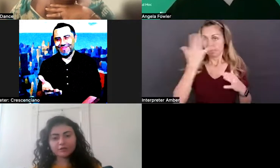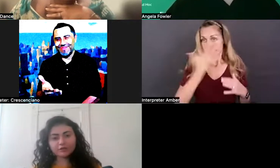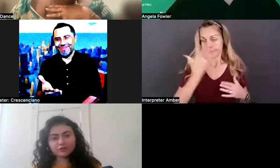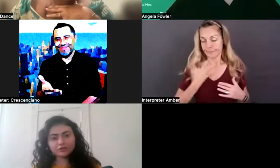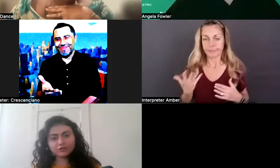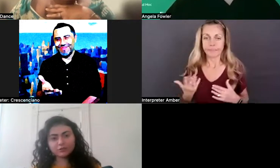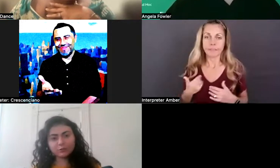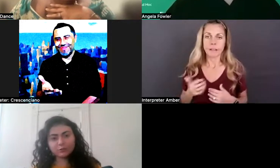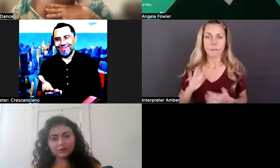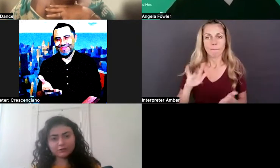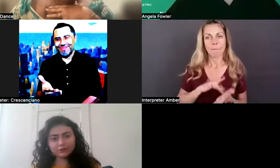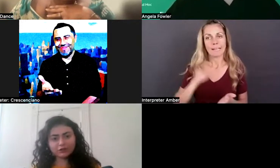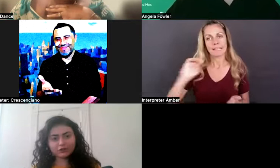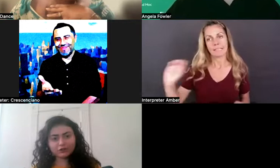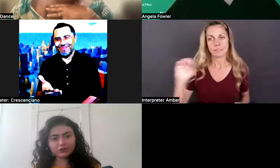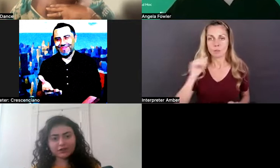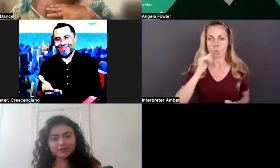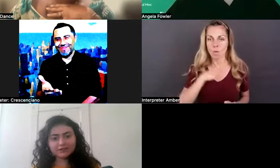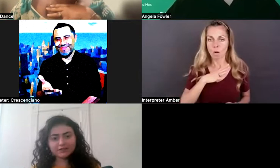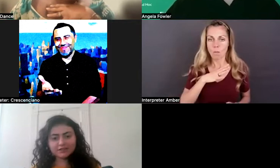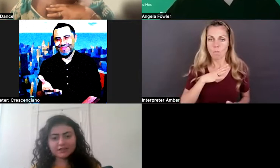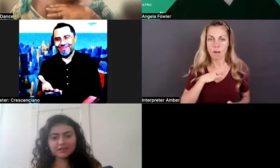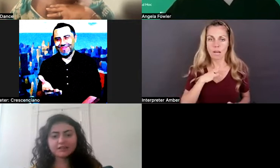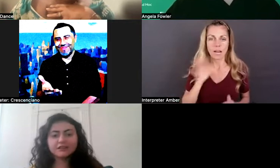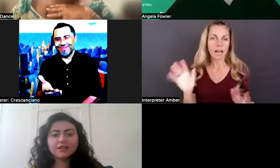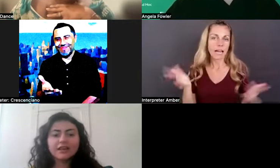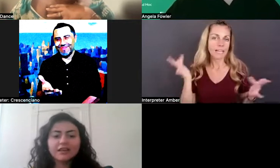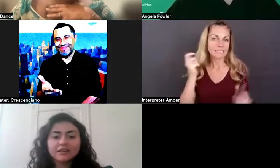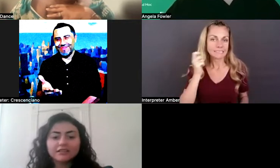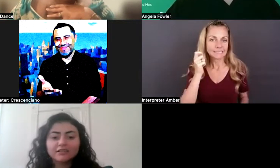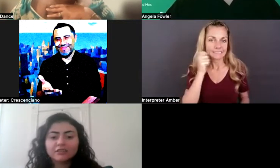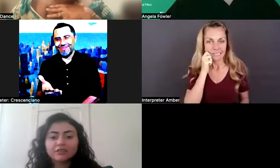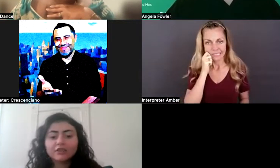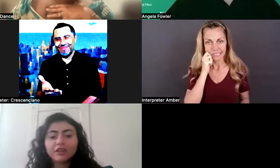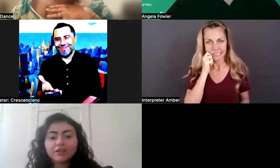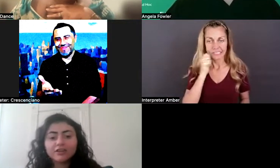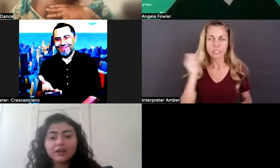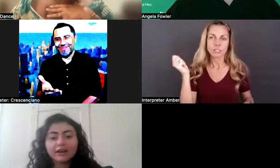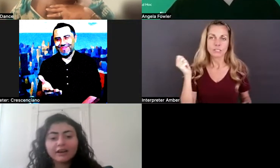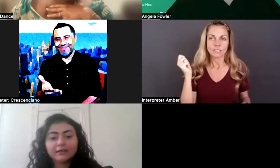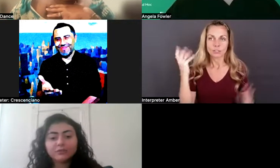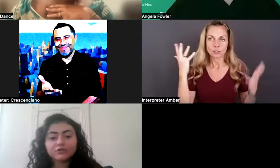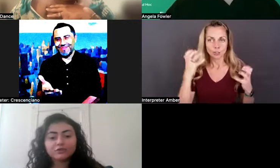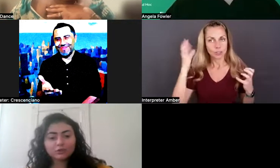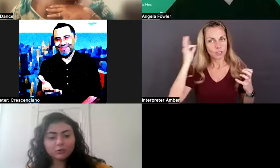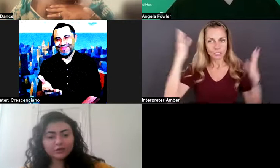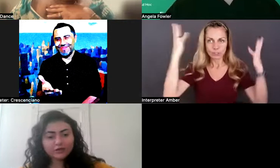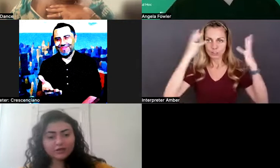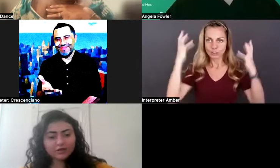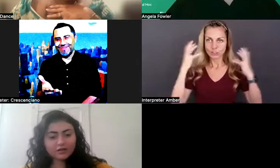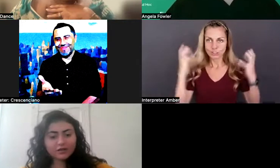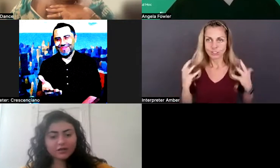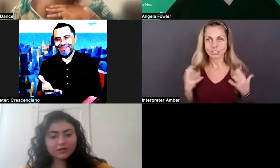Middle Eastern woman with light skin and curly hair. I am currently